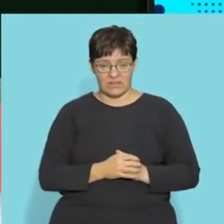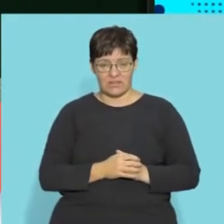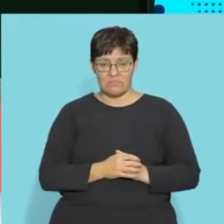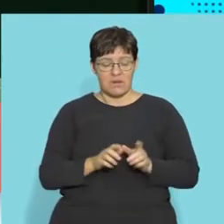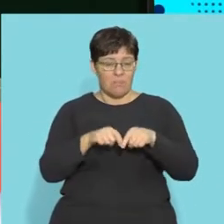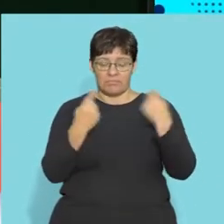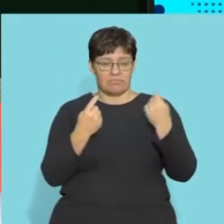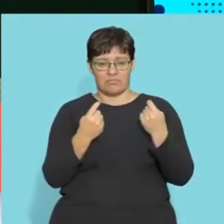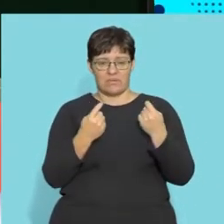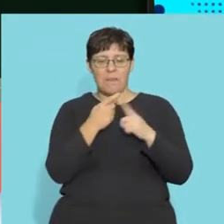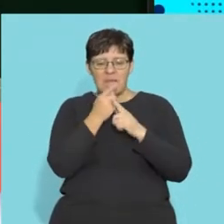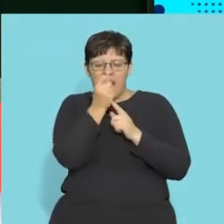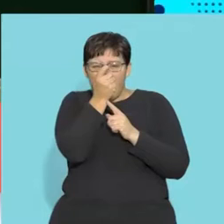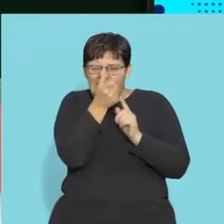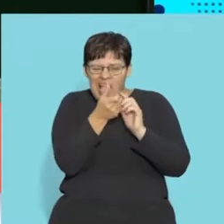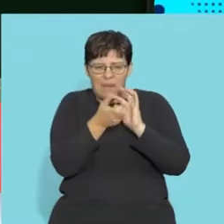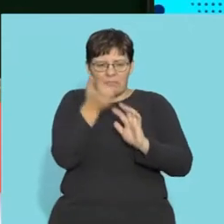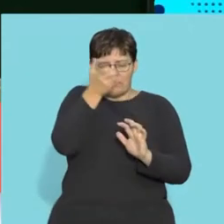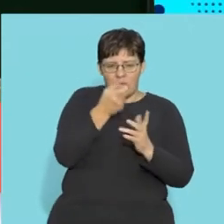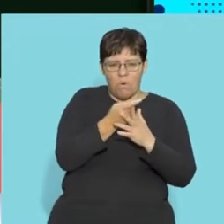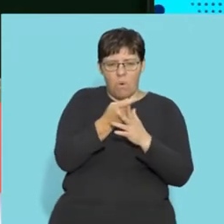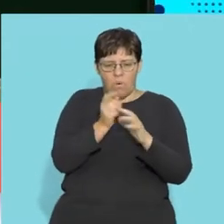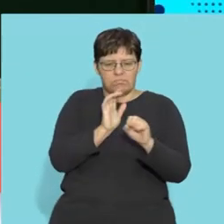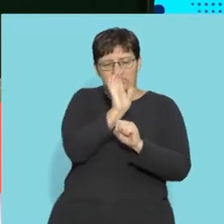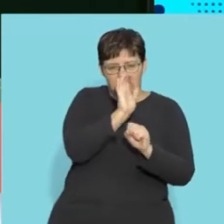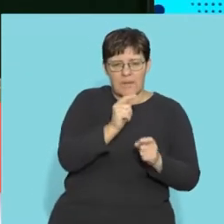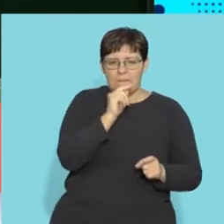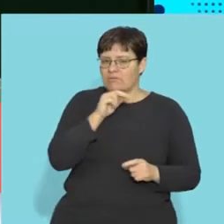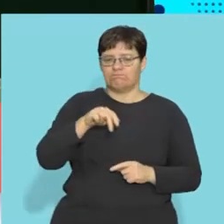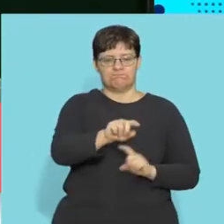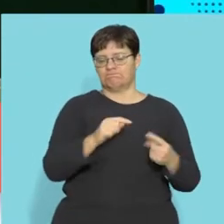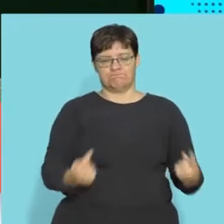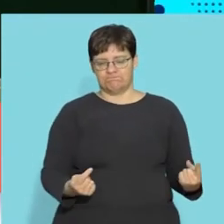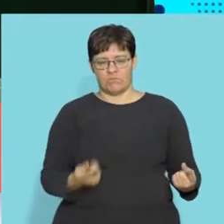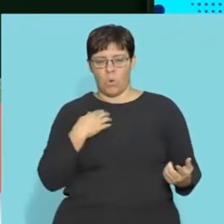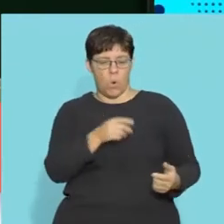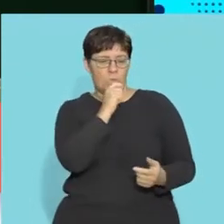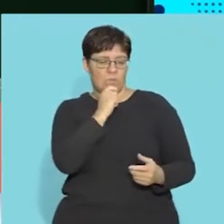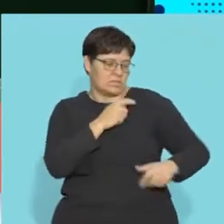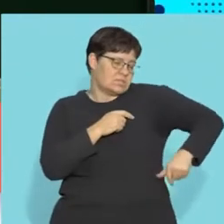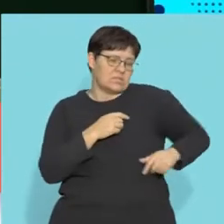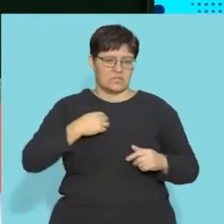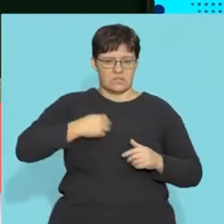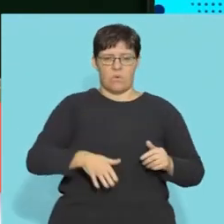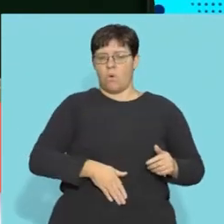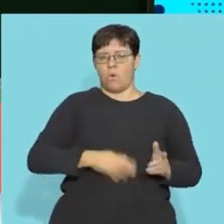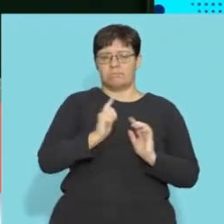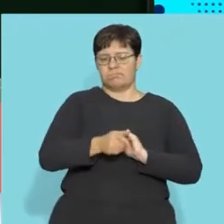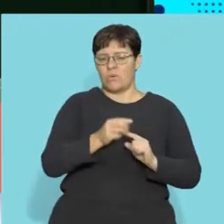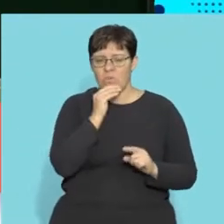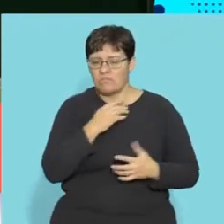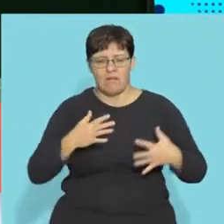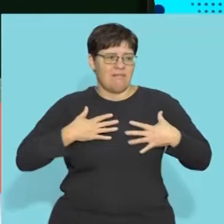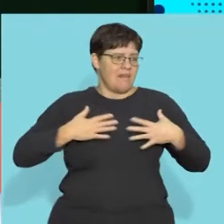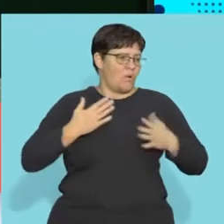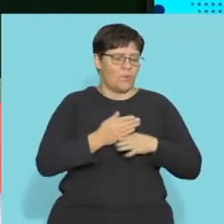cord can't even be broken. It can just be damaged or bruised and you won't be able to walk or use your arms or your bladder